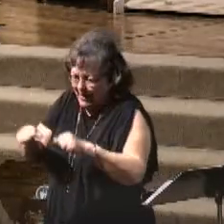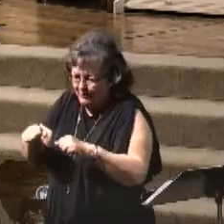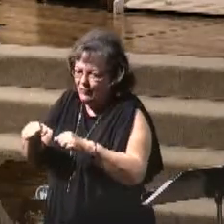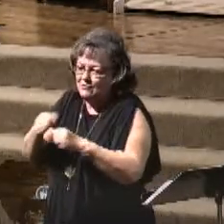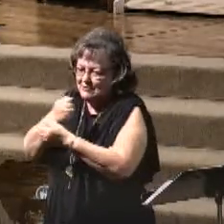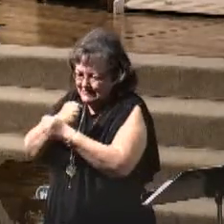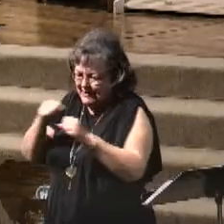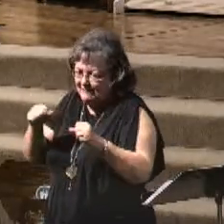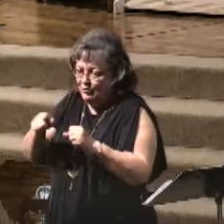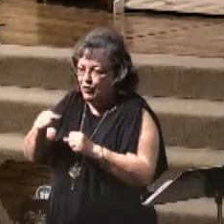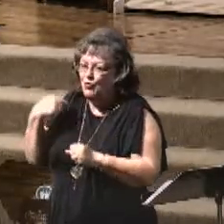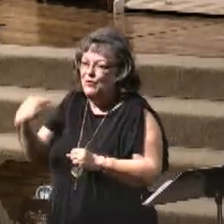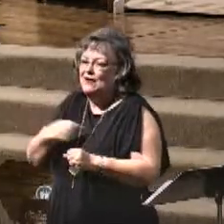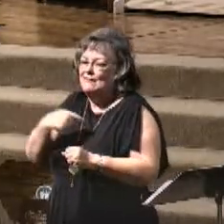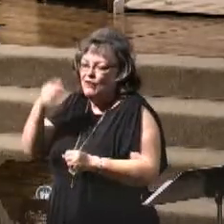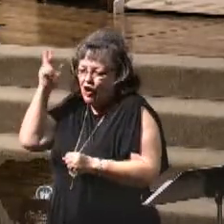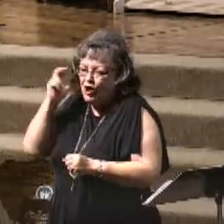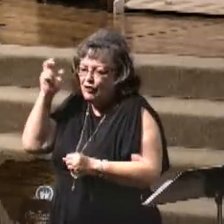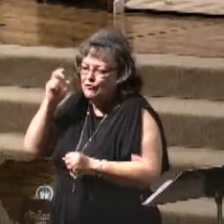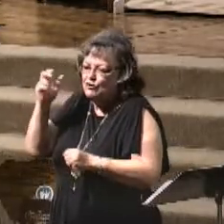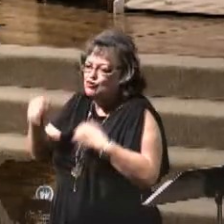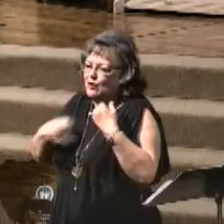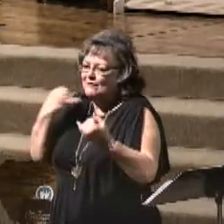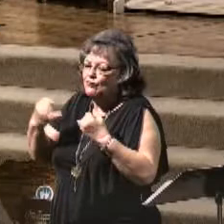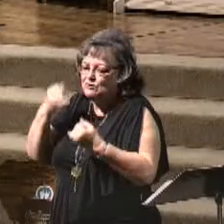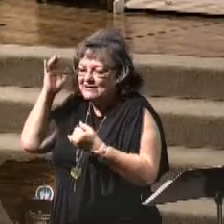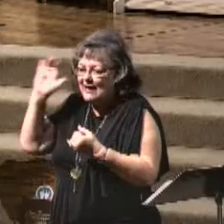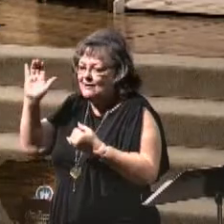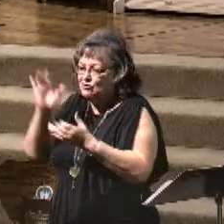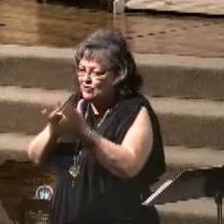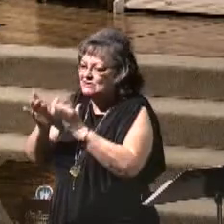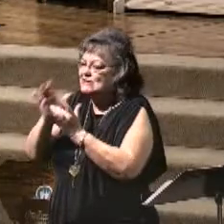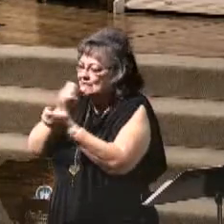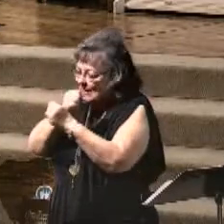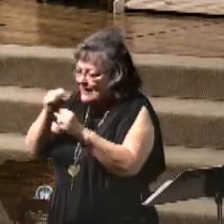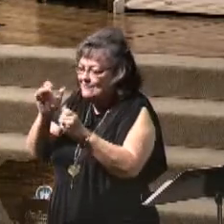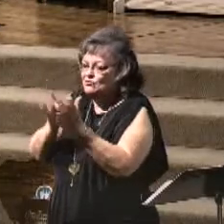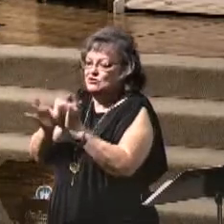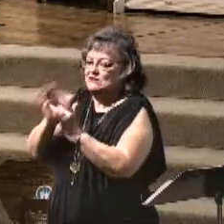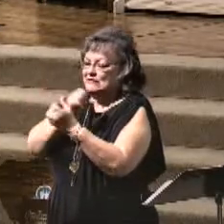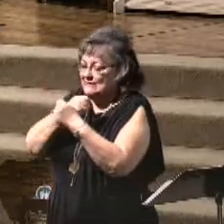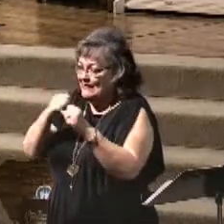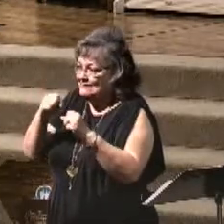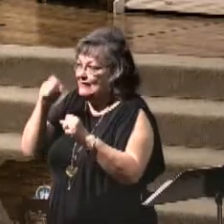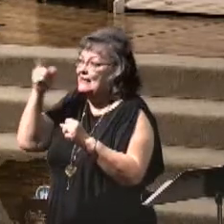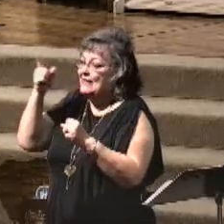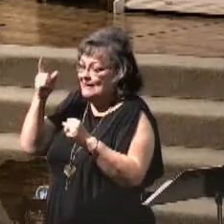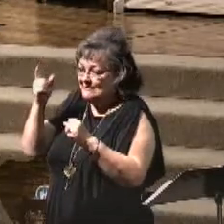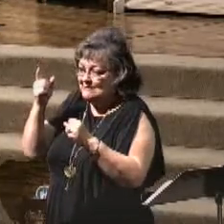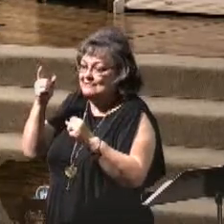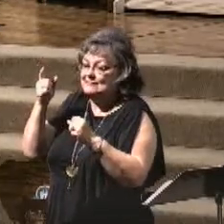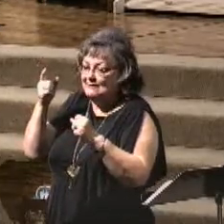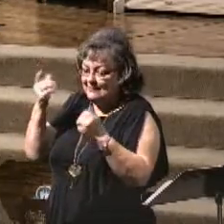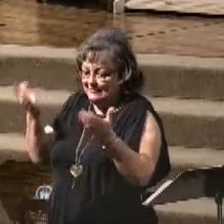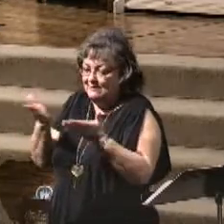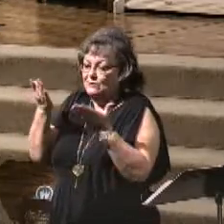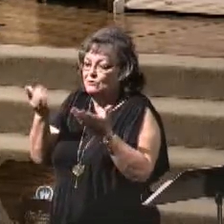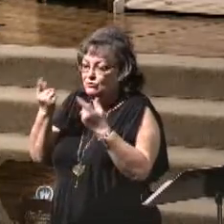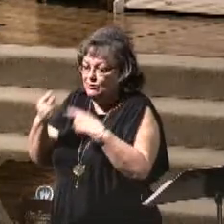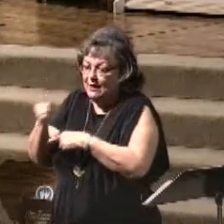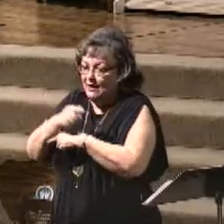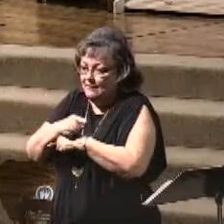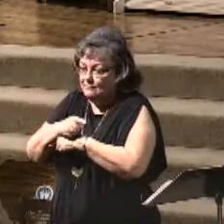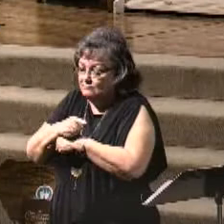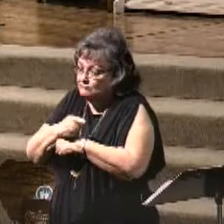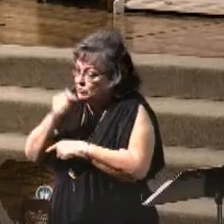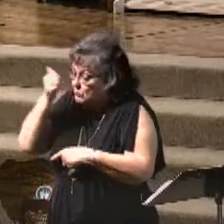heard the joyful sound, Jesus saves. Jesus saves. And He's available today. Tomorrow, I cannot promise